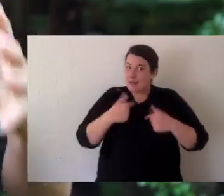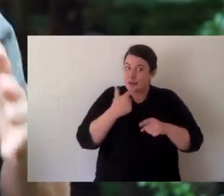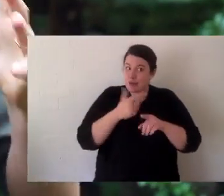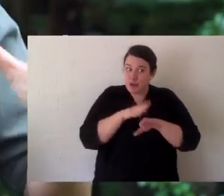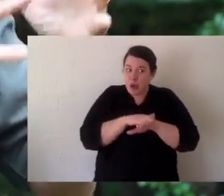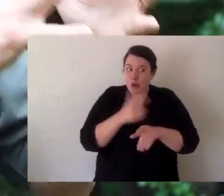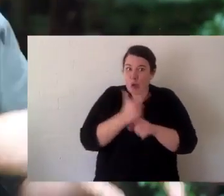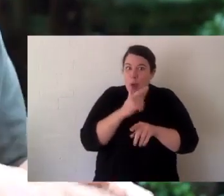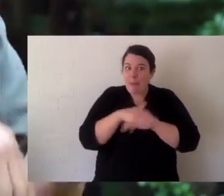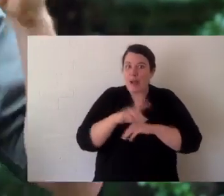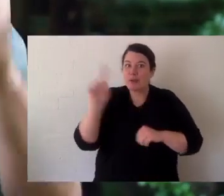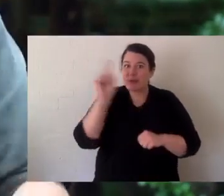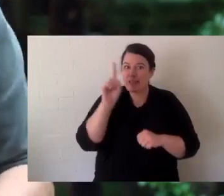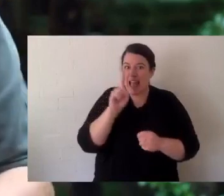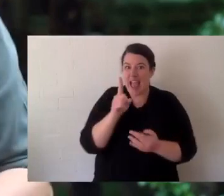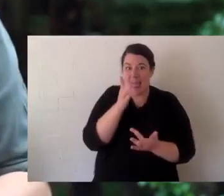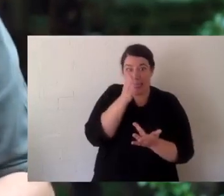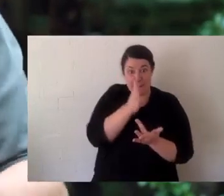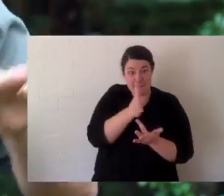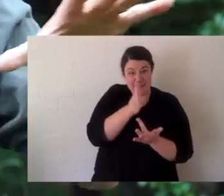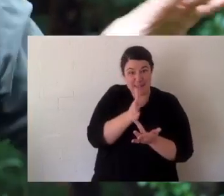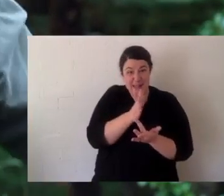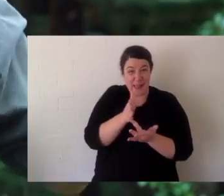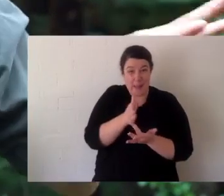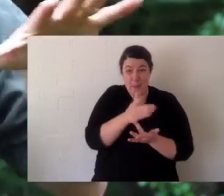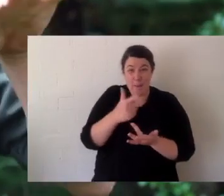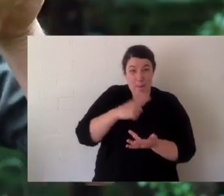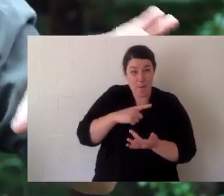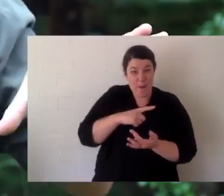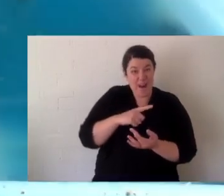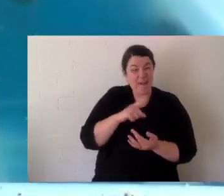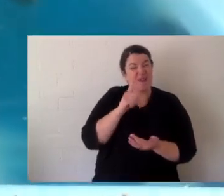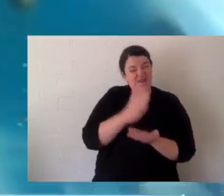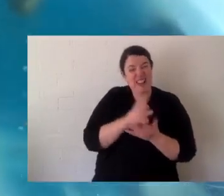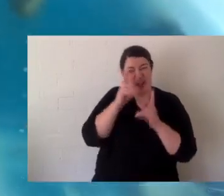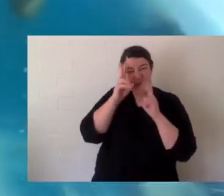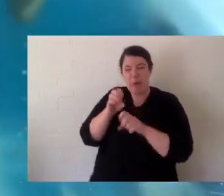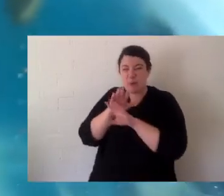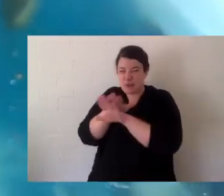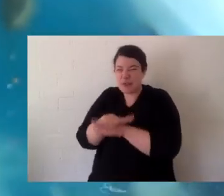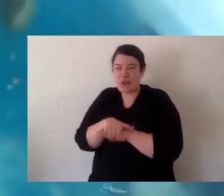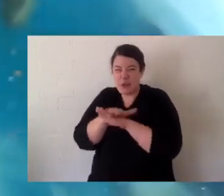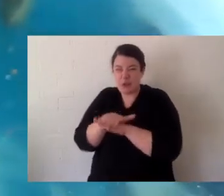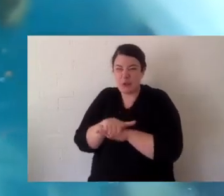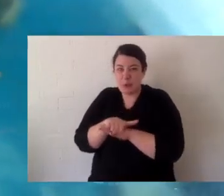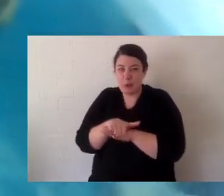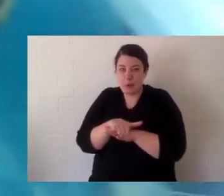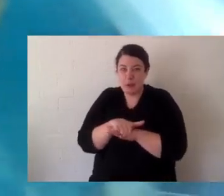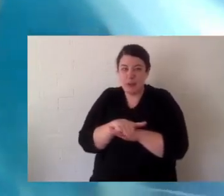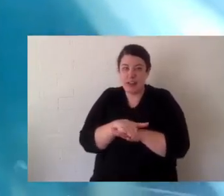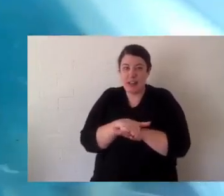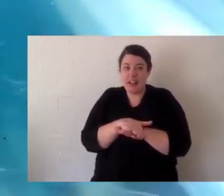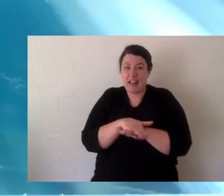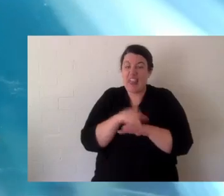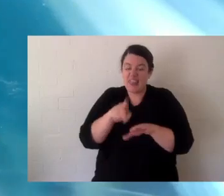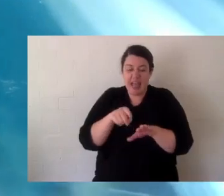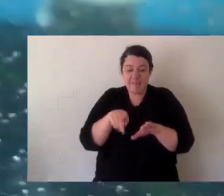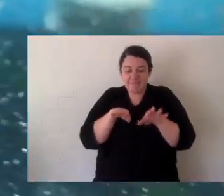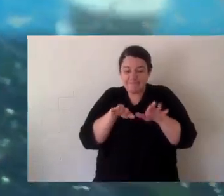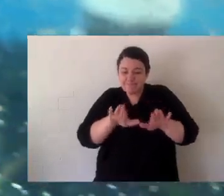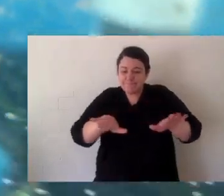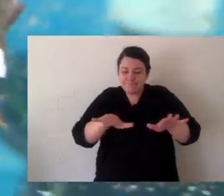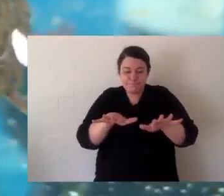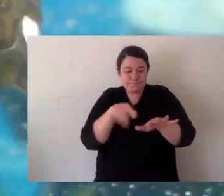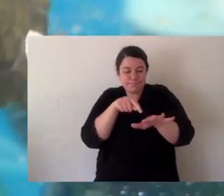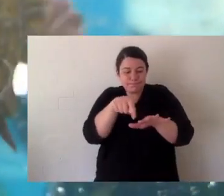either but they are called turtles and they do live in the water and whilst they don't have flippers their feet are still webbed like a duck. So that's